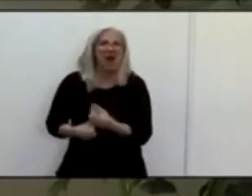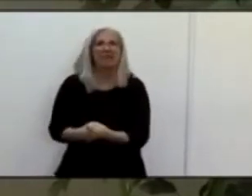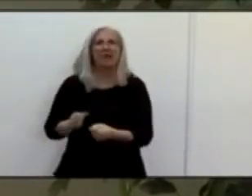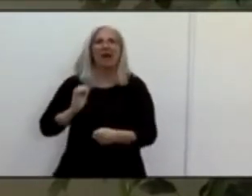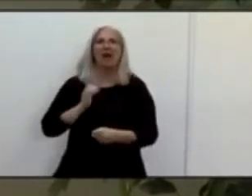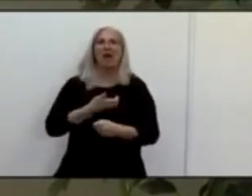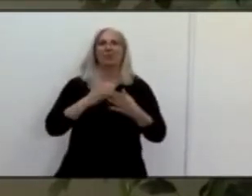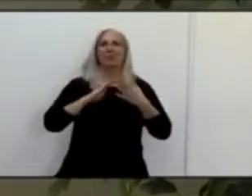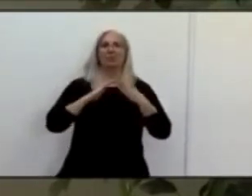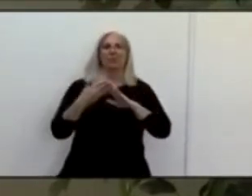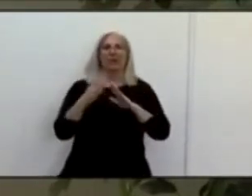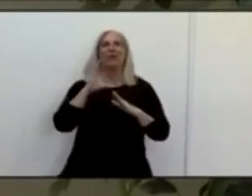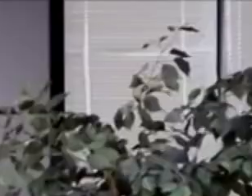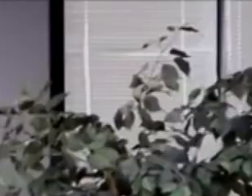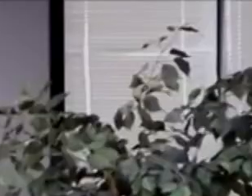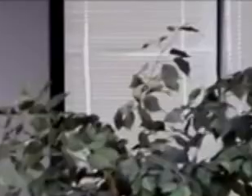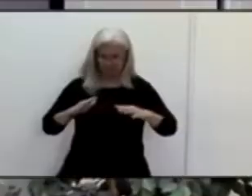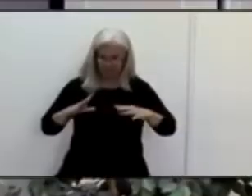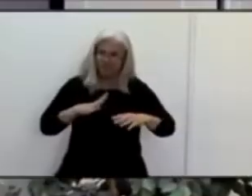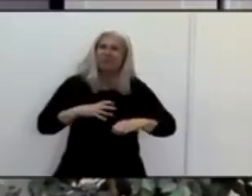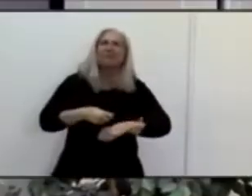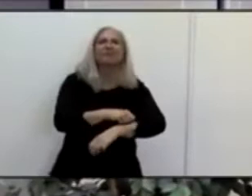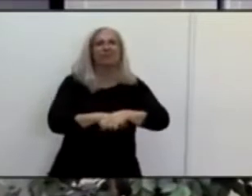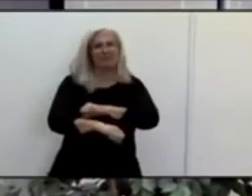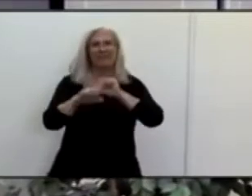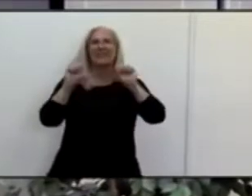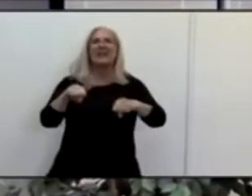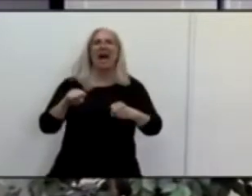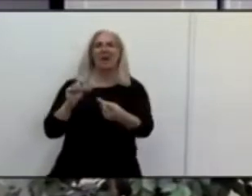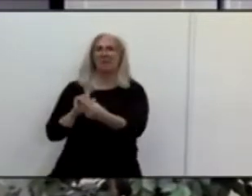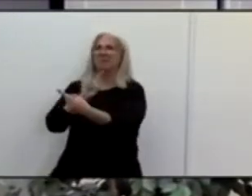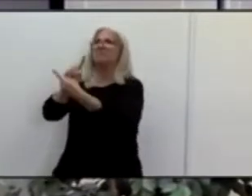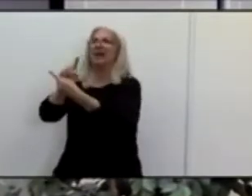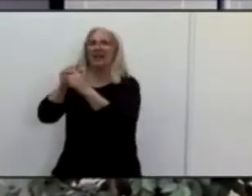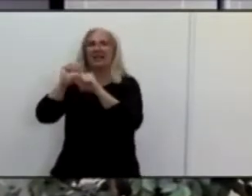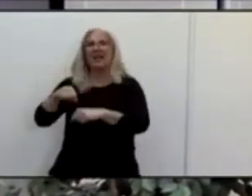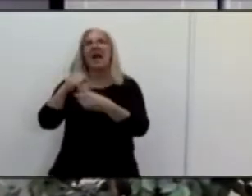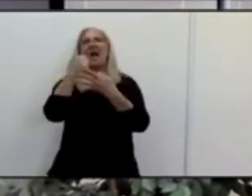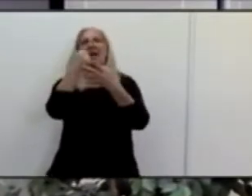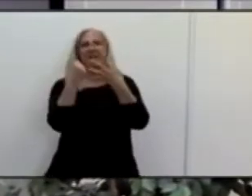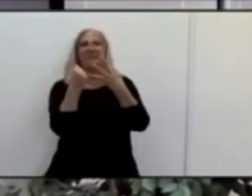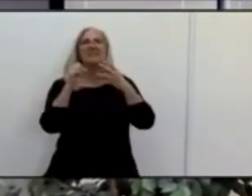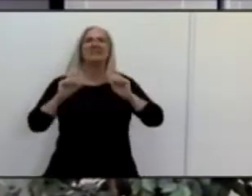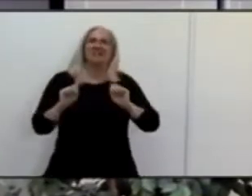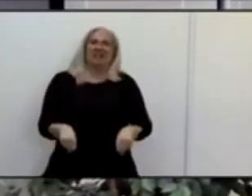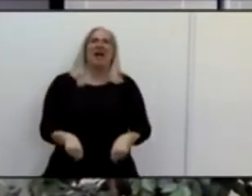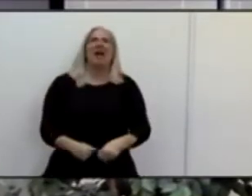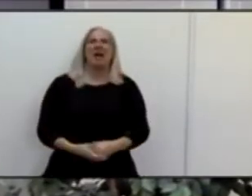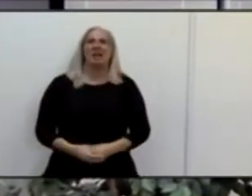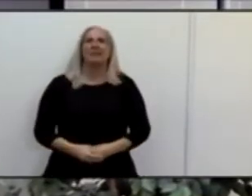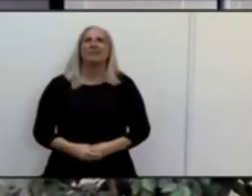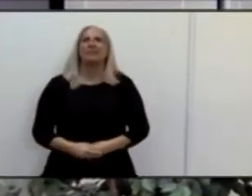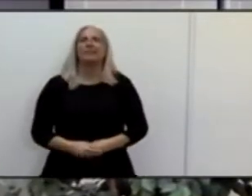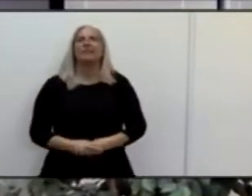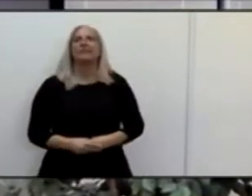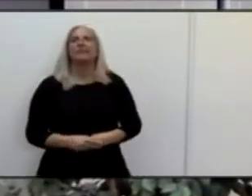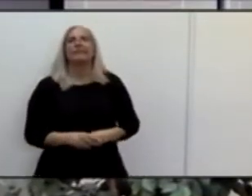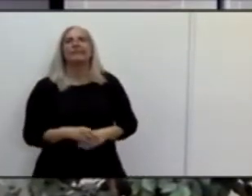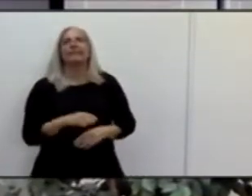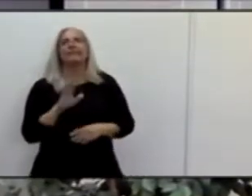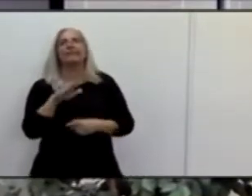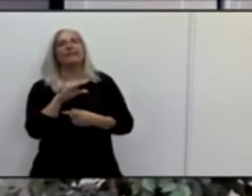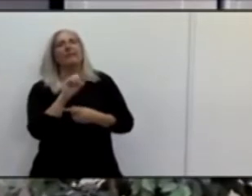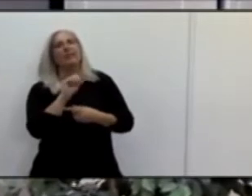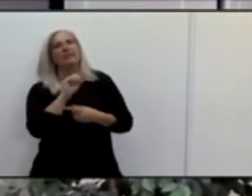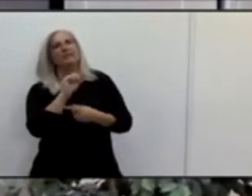that I would note is that San Francisco began this with an infrastructure. They have an